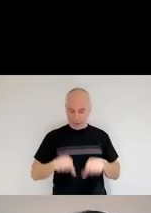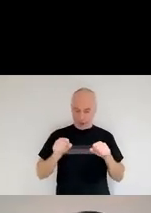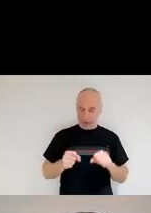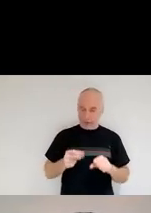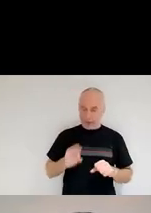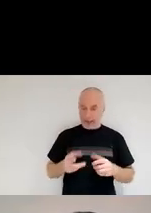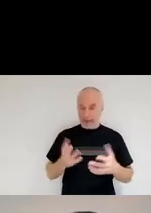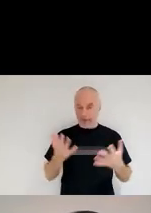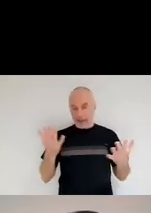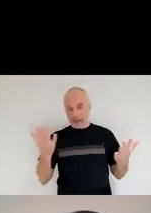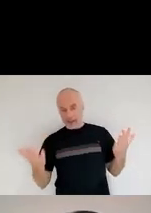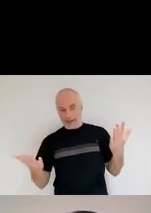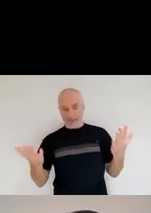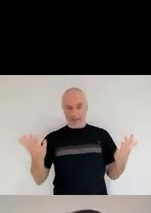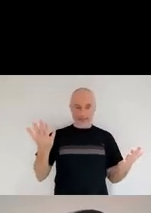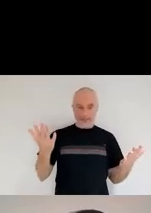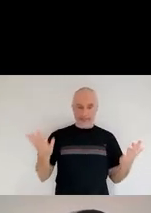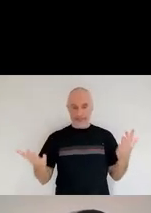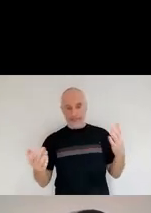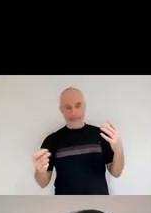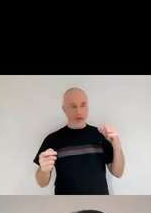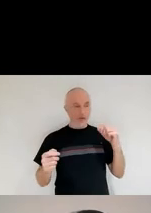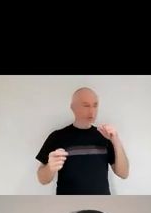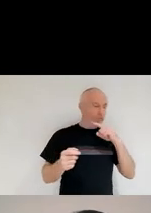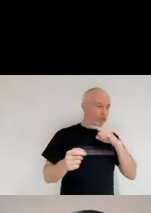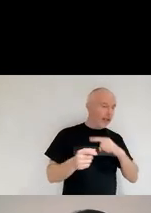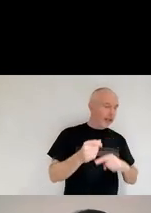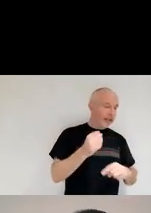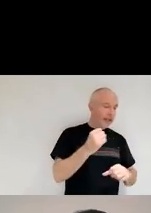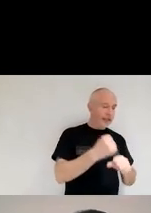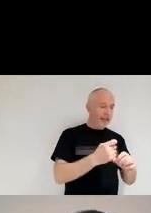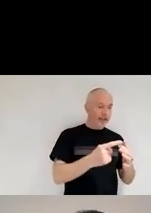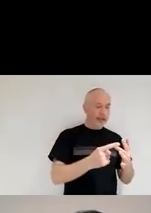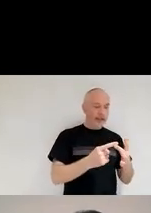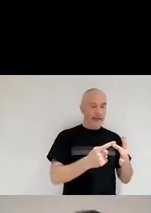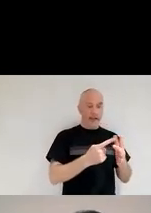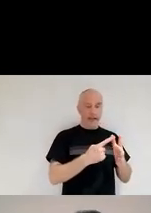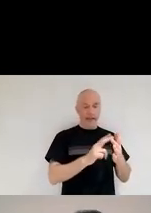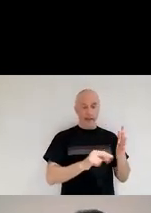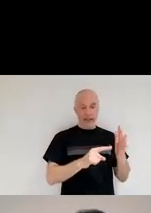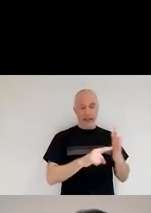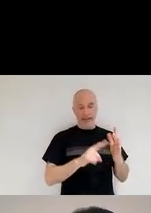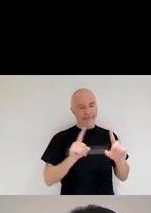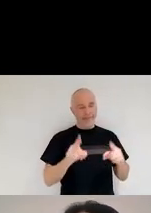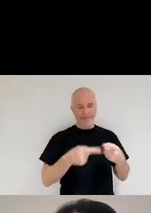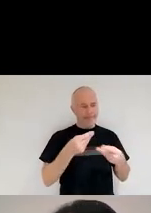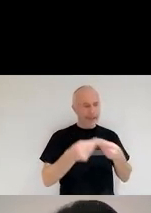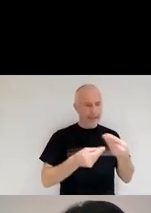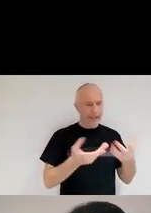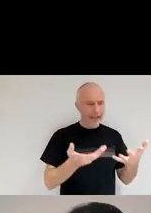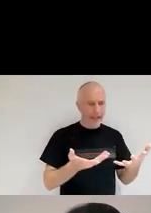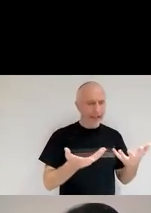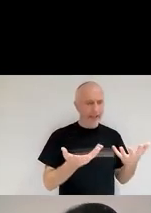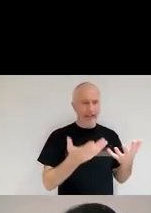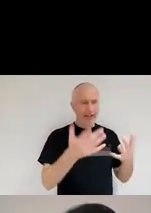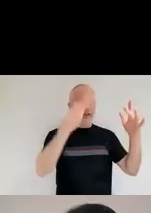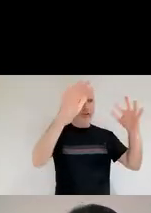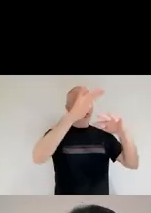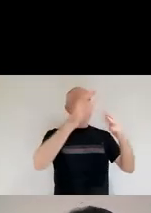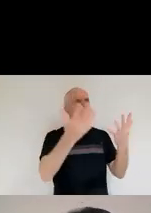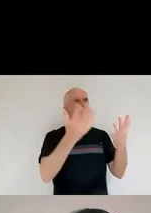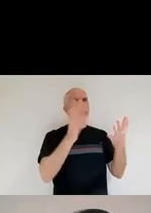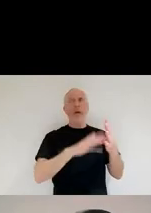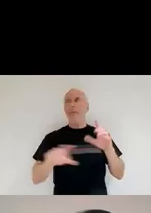these red giants seem to be able to explain all the dust that we find in early galaxies, nor the supernova,